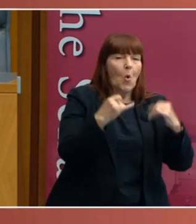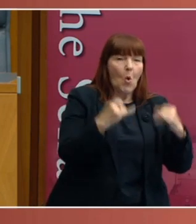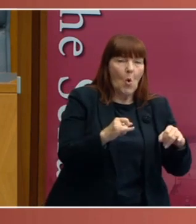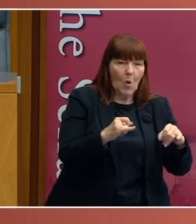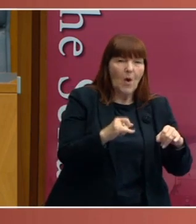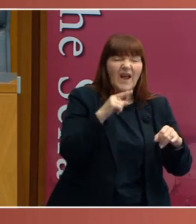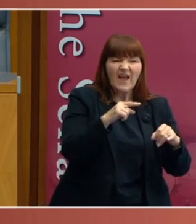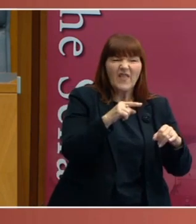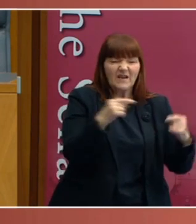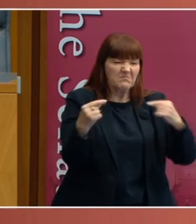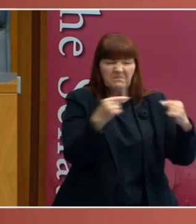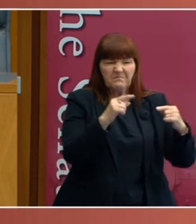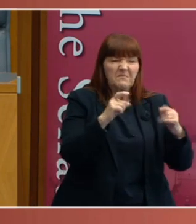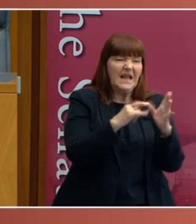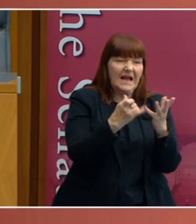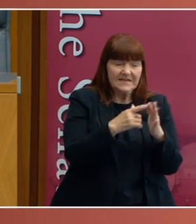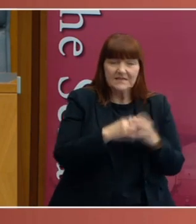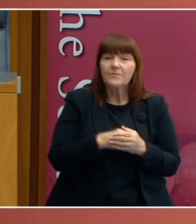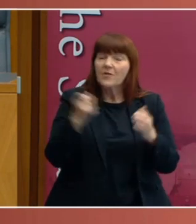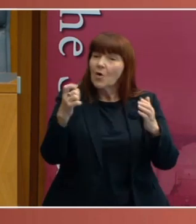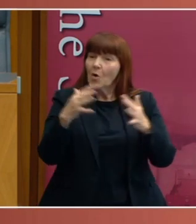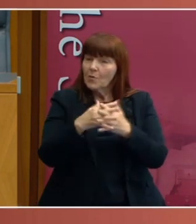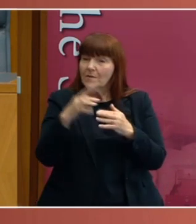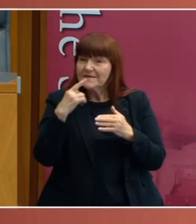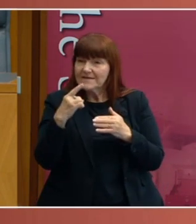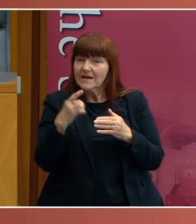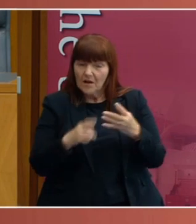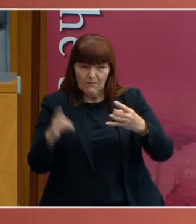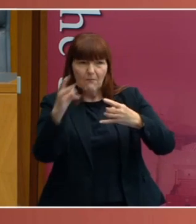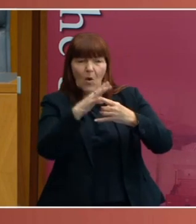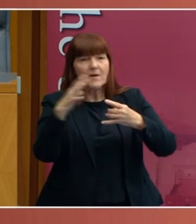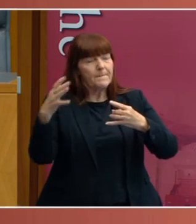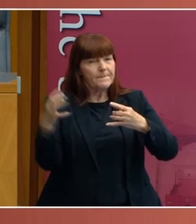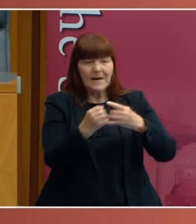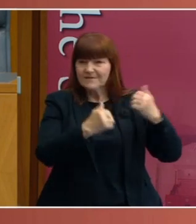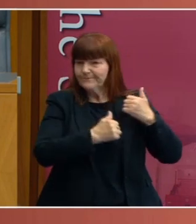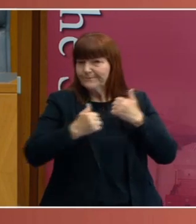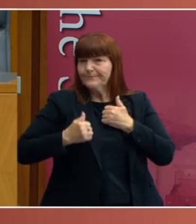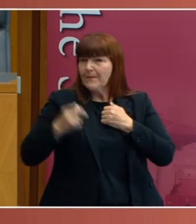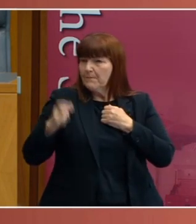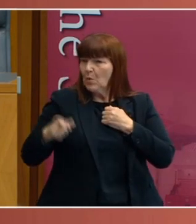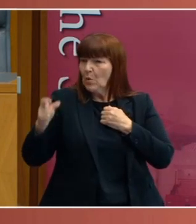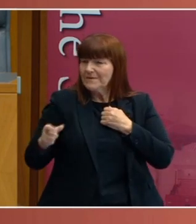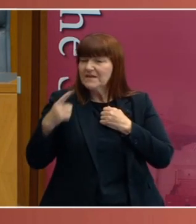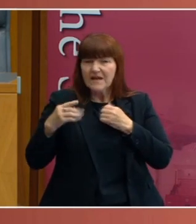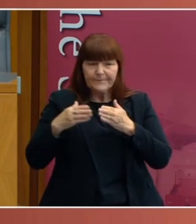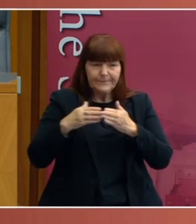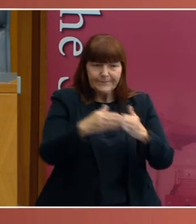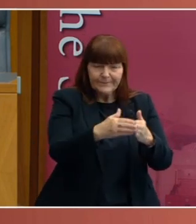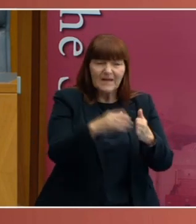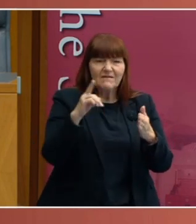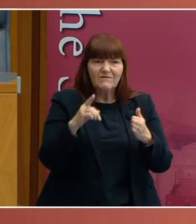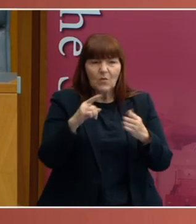Johnson. And the Commonwealth said that priority obviously needs to be given to military personnel and freight in long-haul train